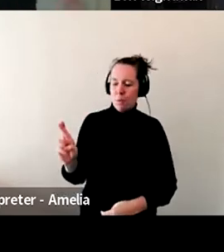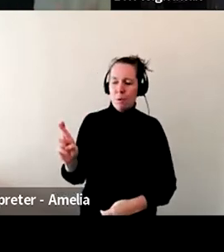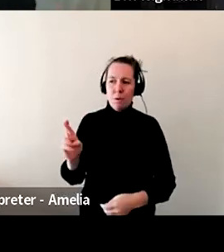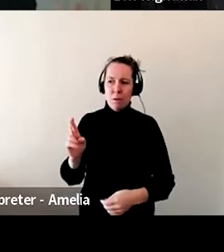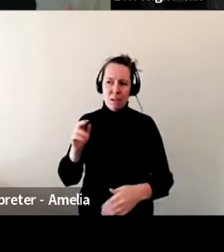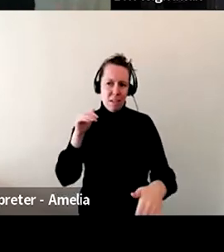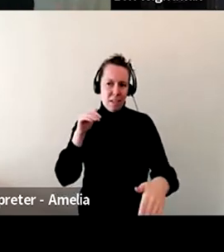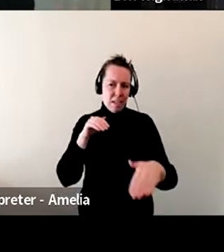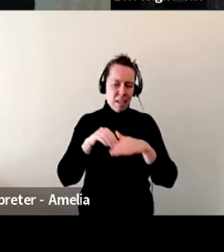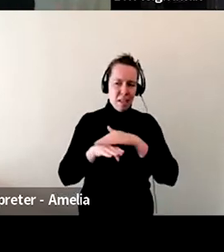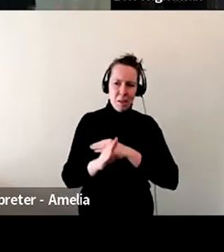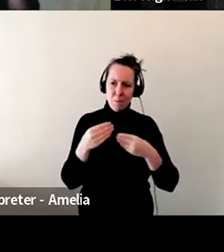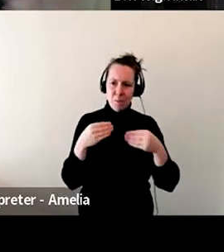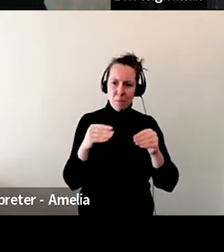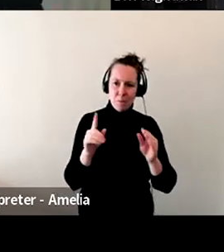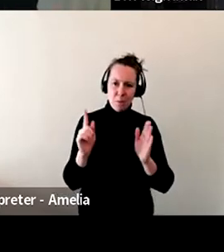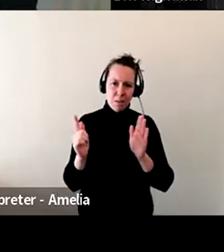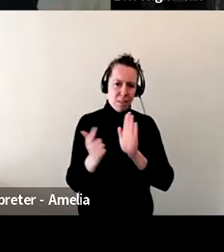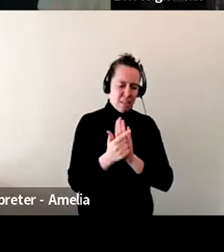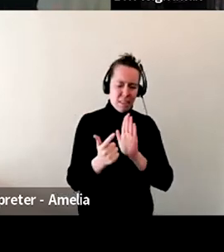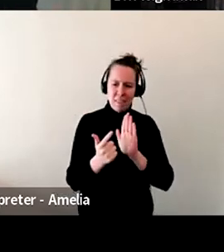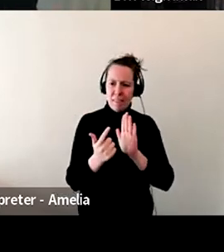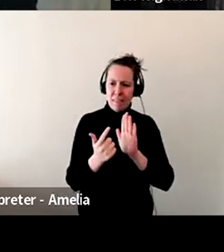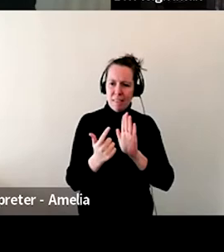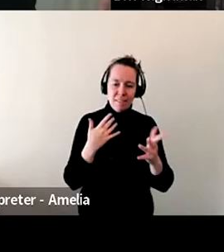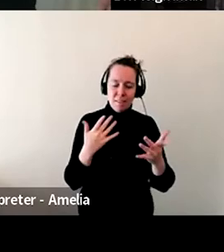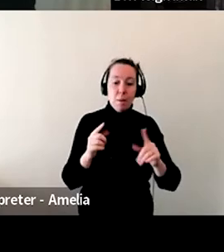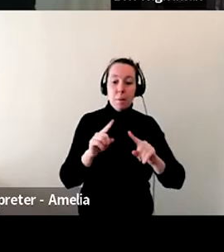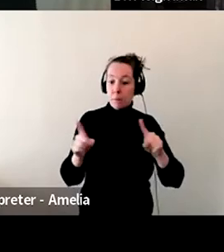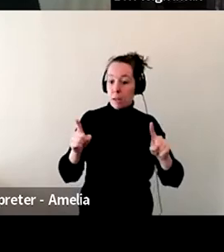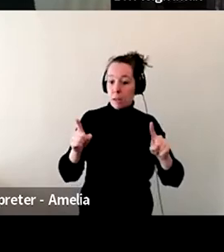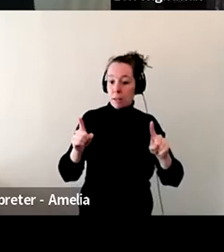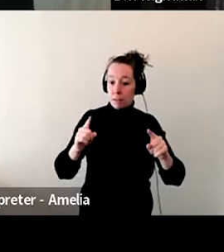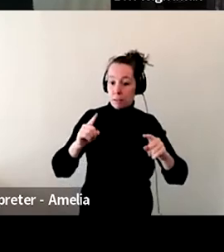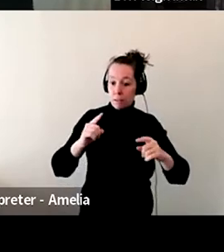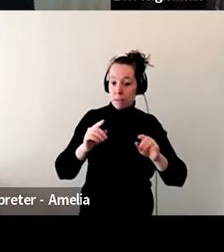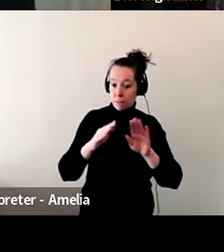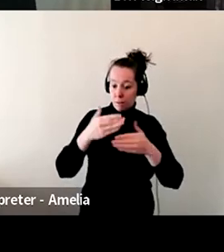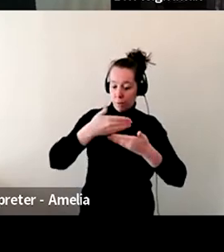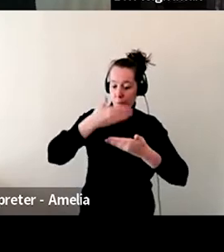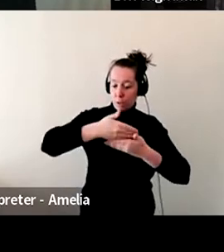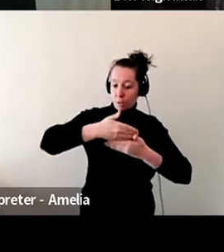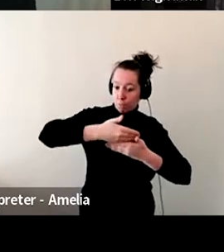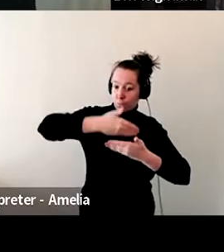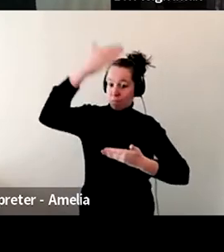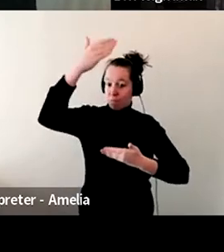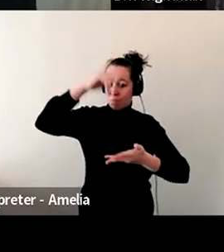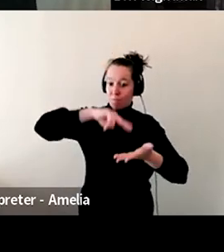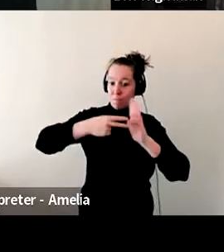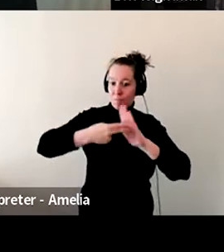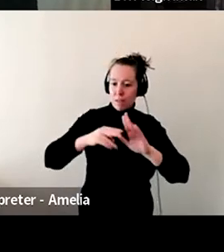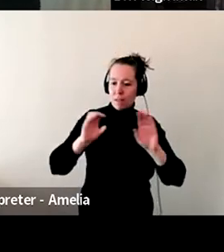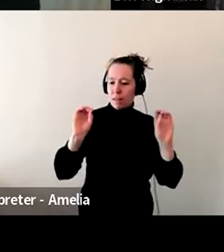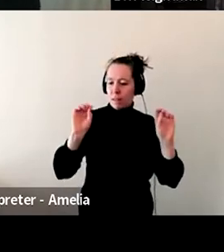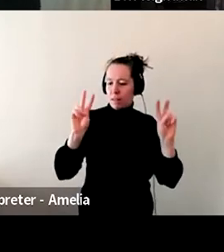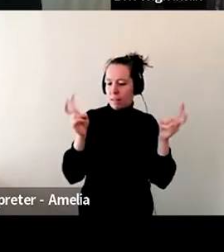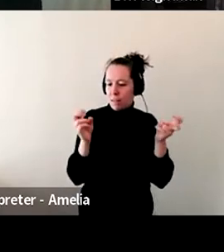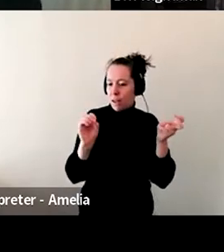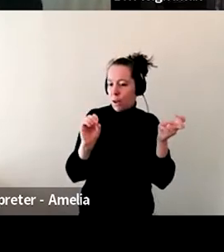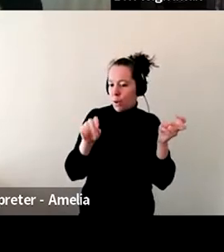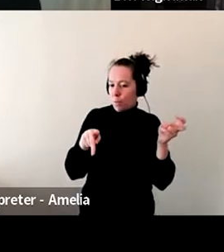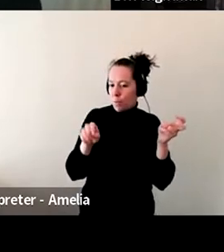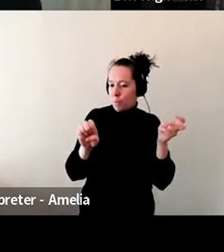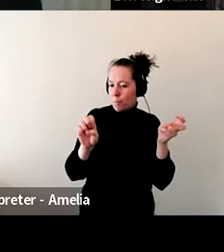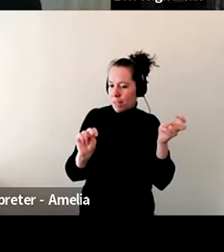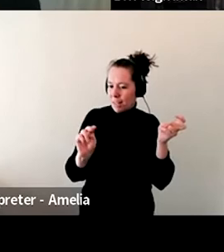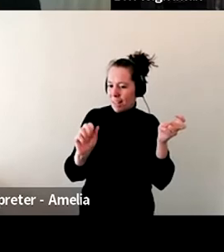but because we were essentially open air, um, we got around some of that. Um, so that was, that was really nice. But